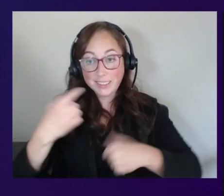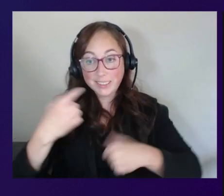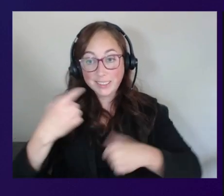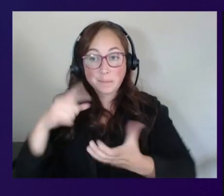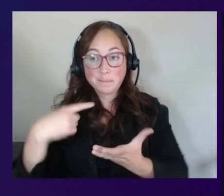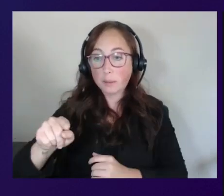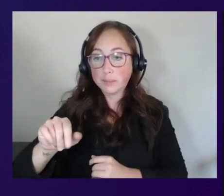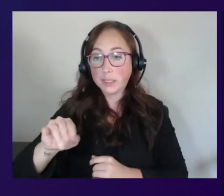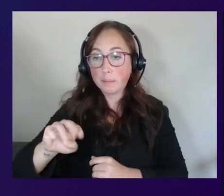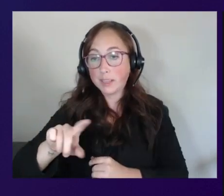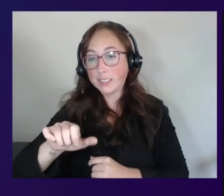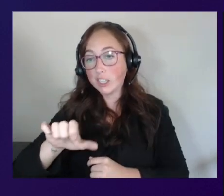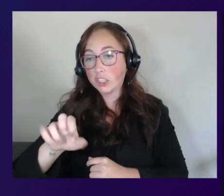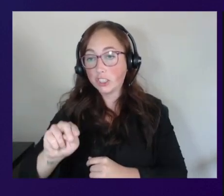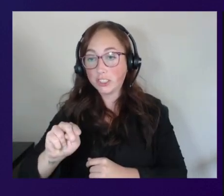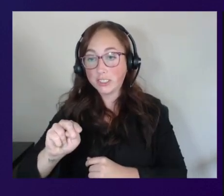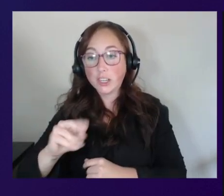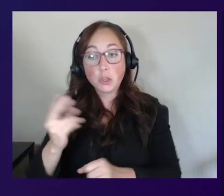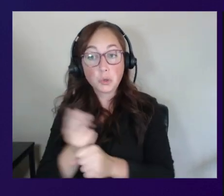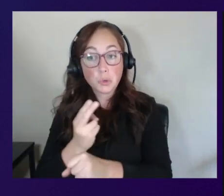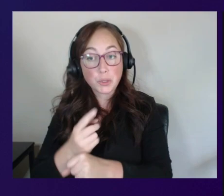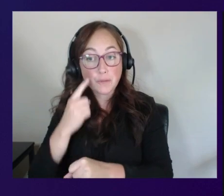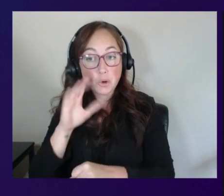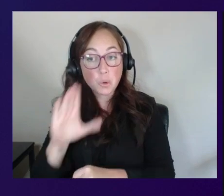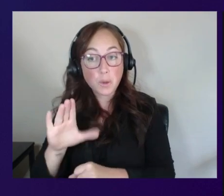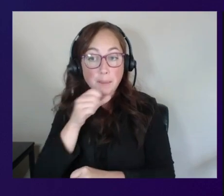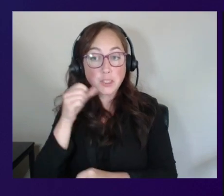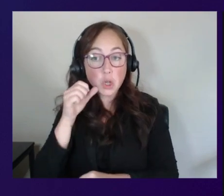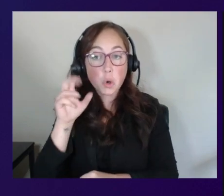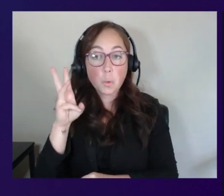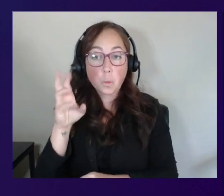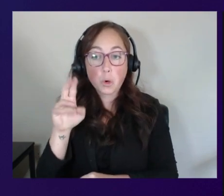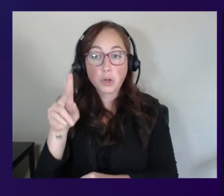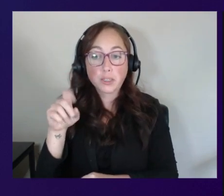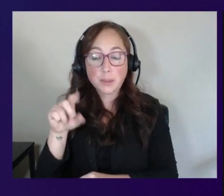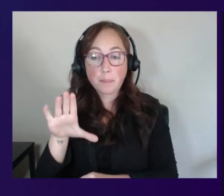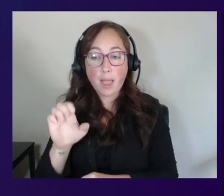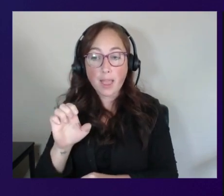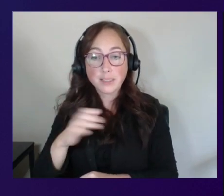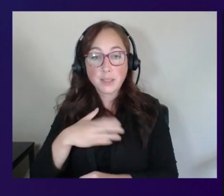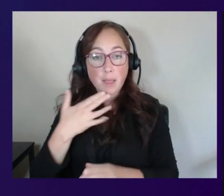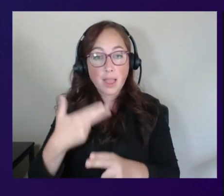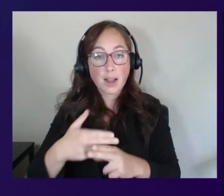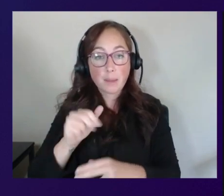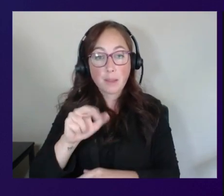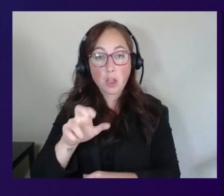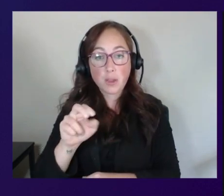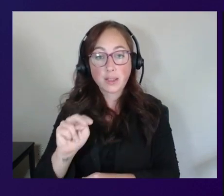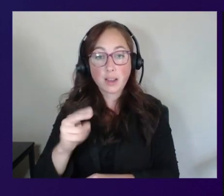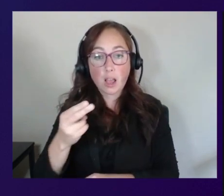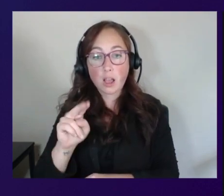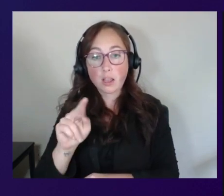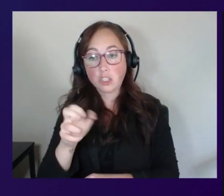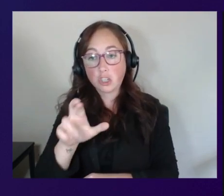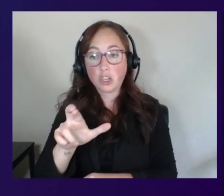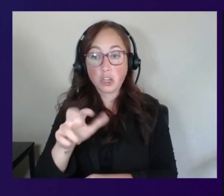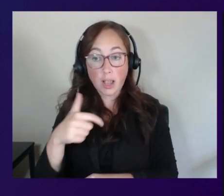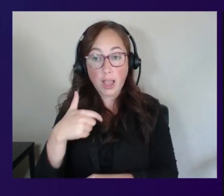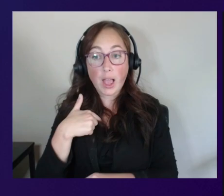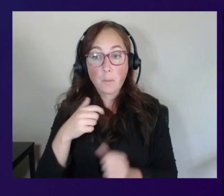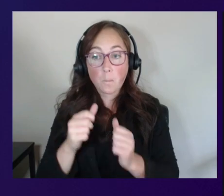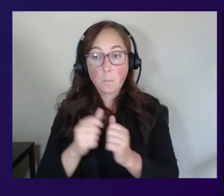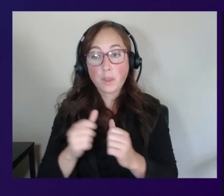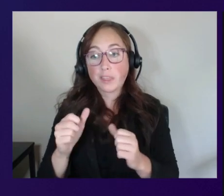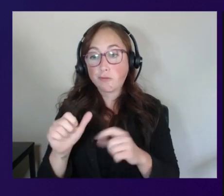usage for your amazon workspaces my name is Aaron Hunter I'm a principal developer advocate with the AWS trading certification team and